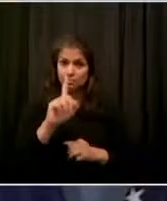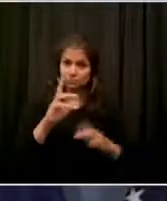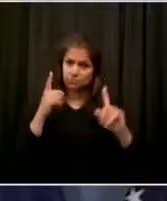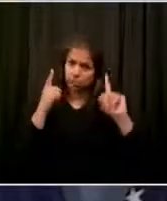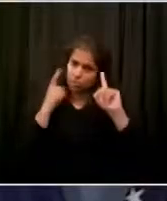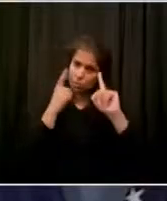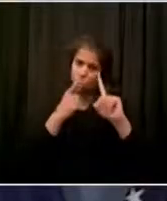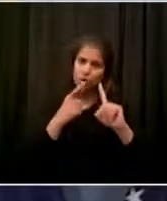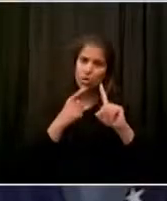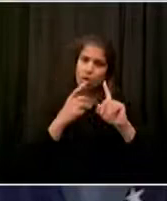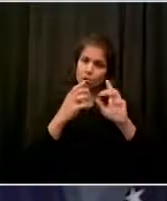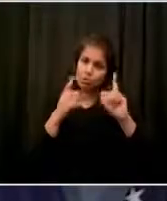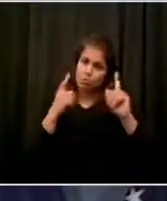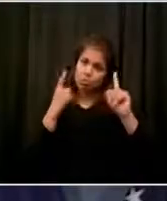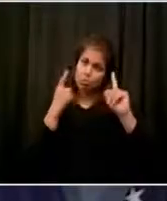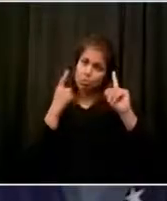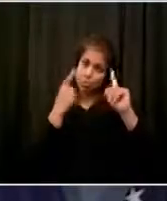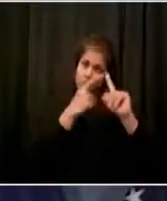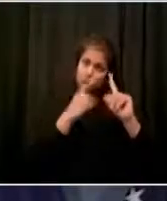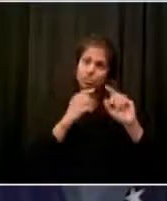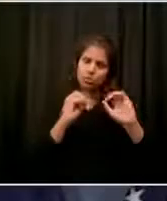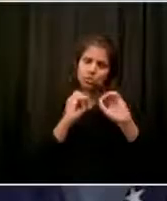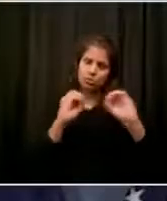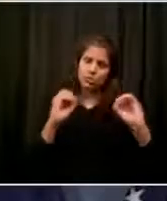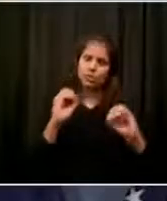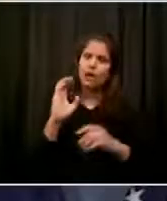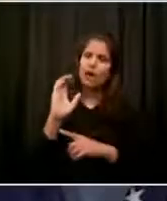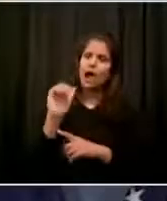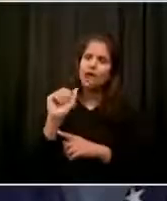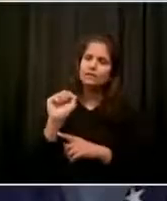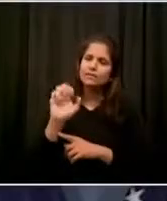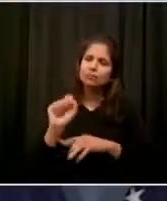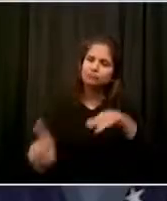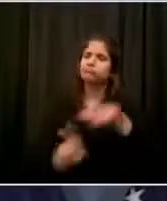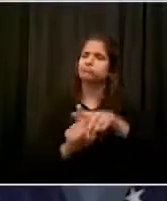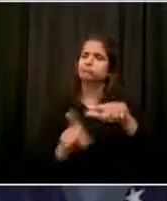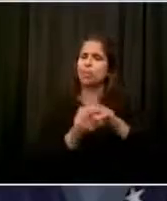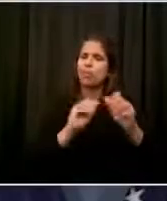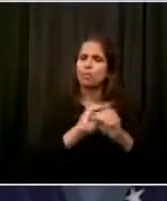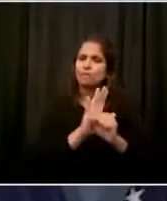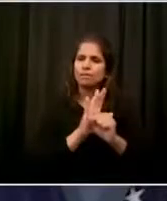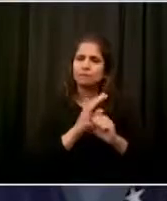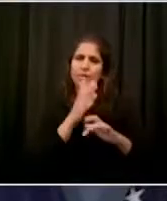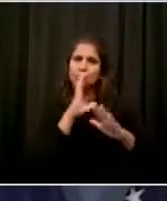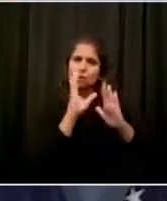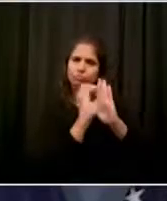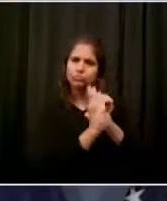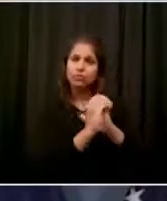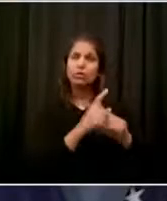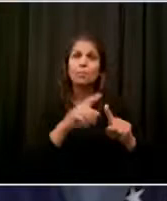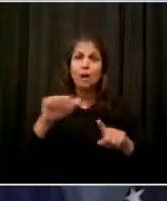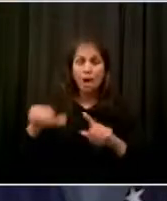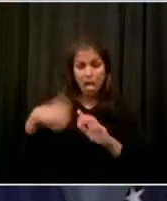from outside New York City, which is a ways off to say the least. That's probably at this point only achievable with a vaccine.